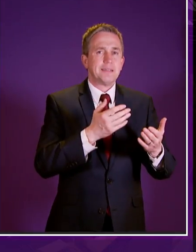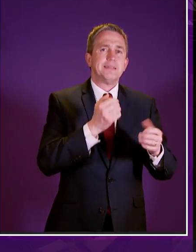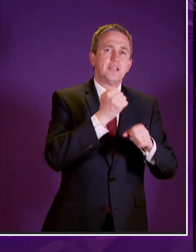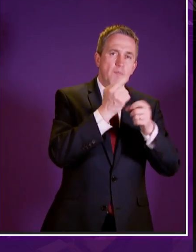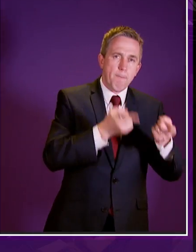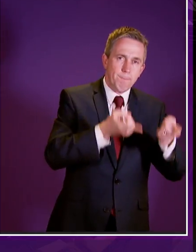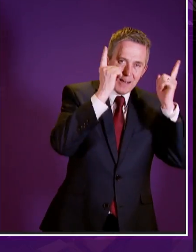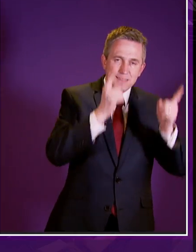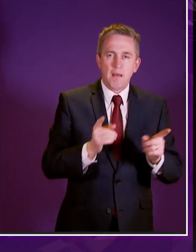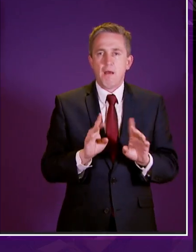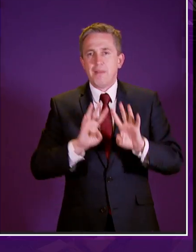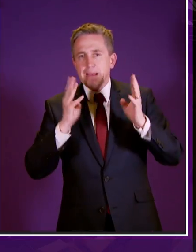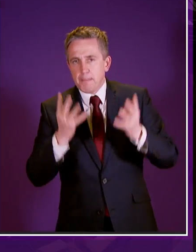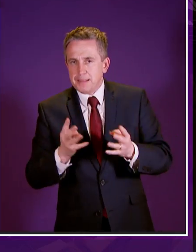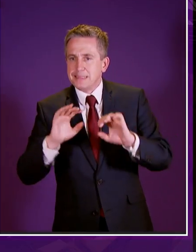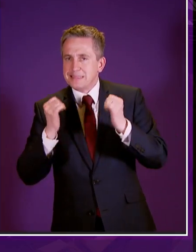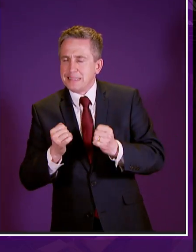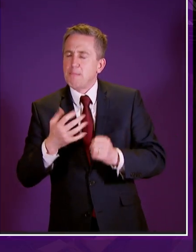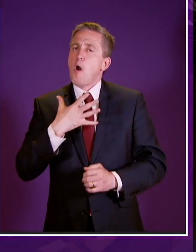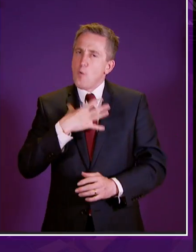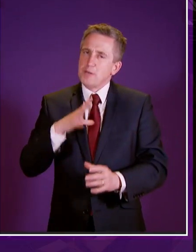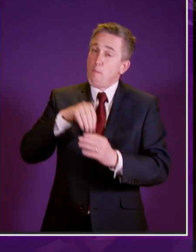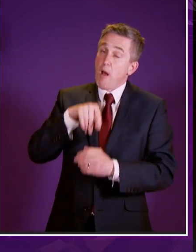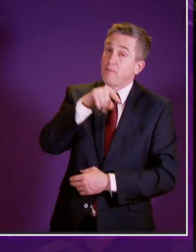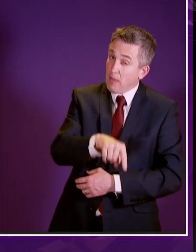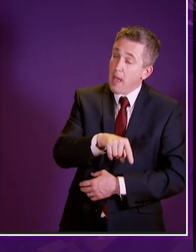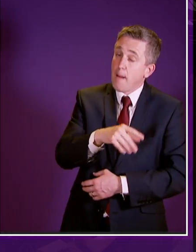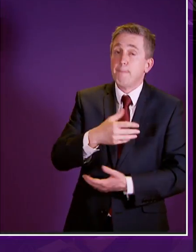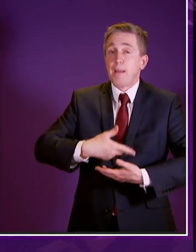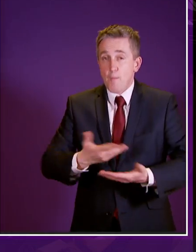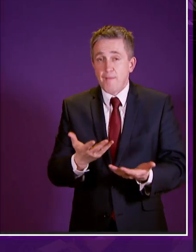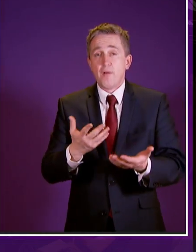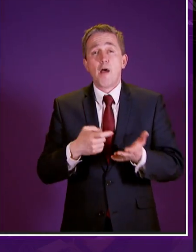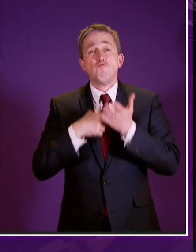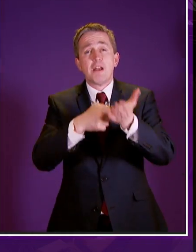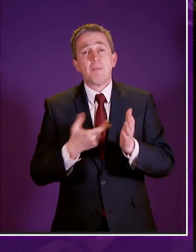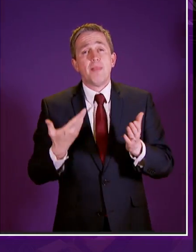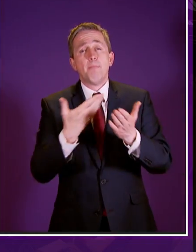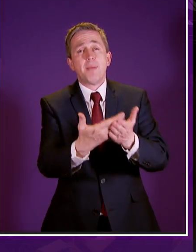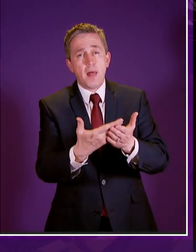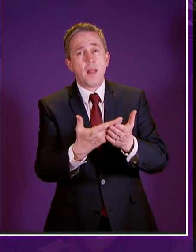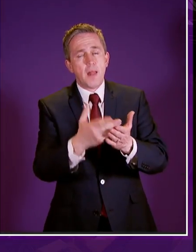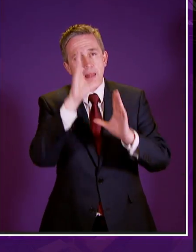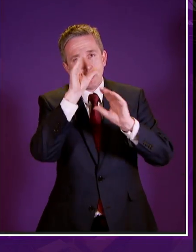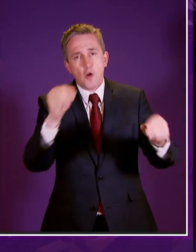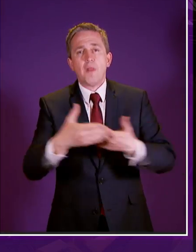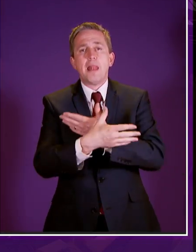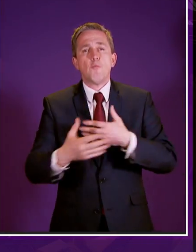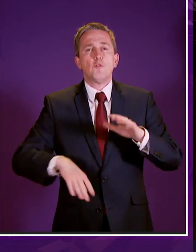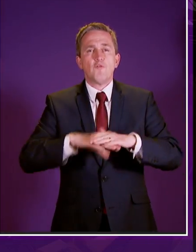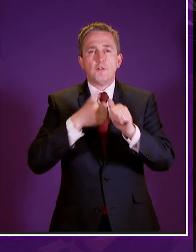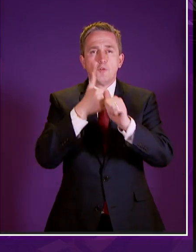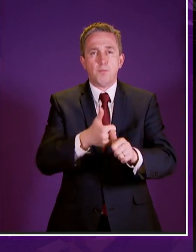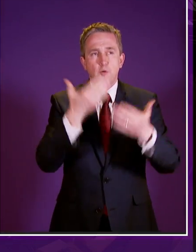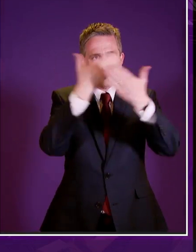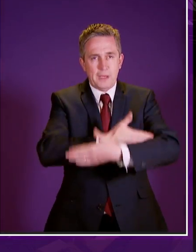and indeed the committee which i wish i sometimes was a member of um but i i commend this bill to the parliament and assure them of the liberal democrats support for it